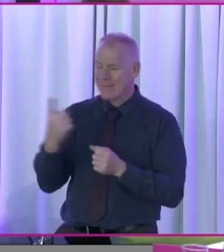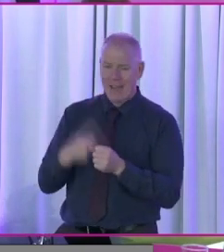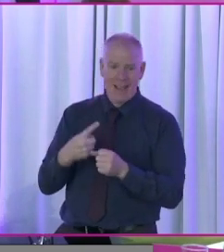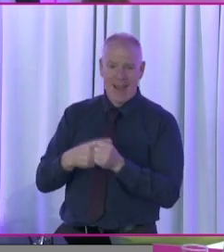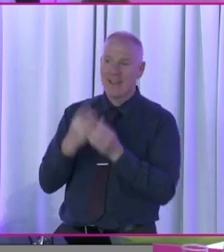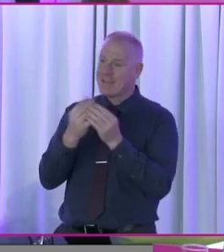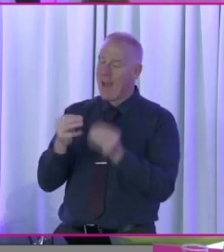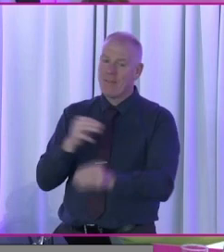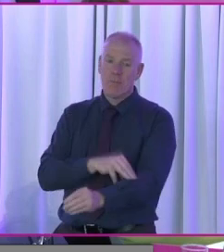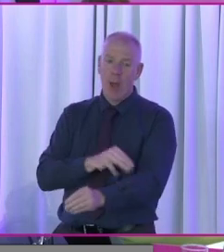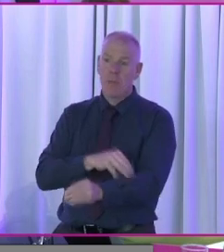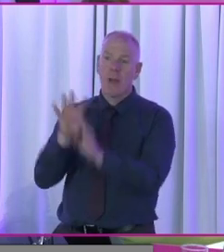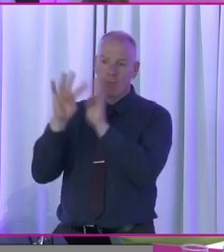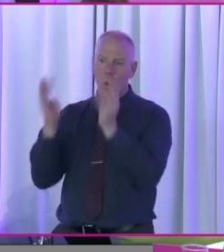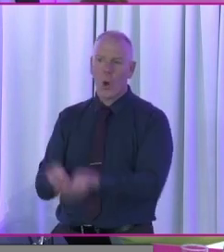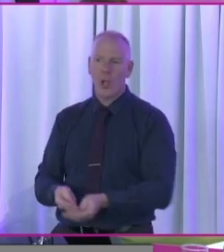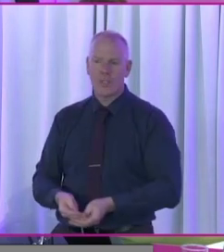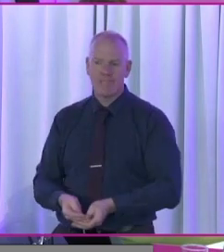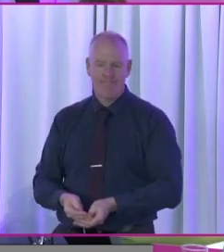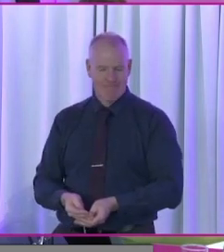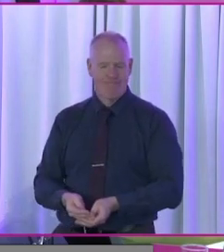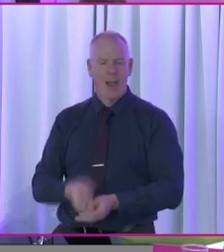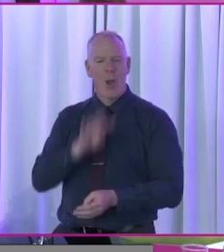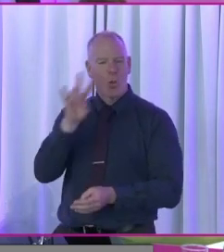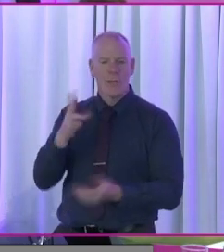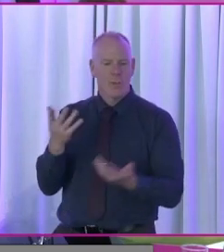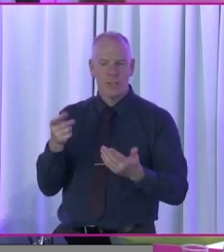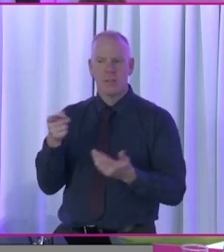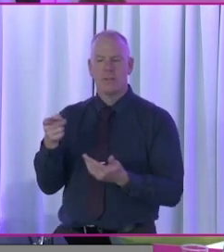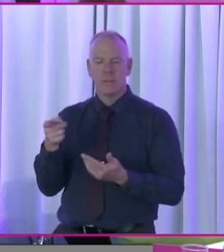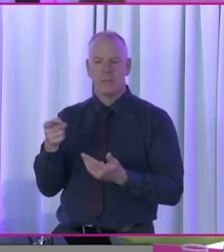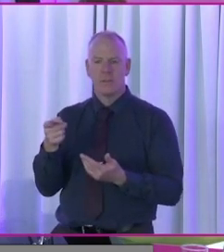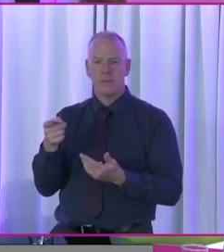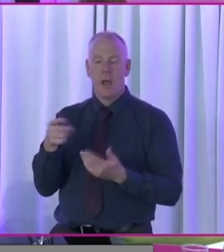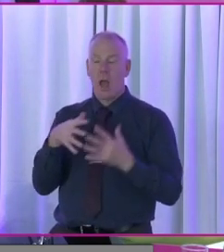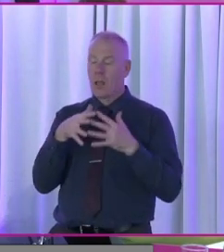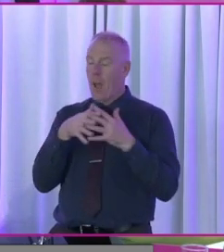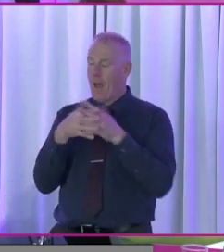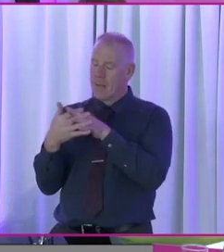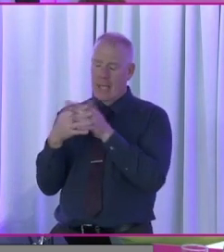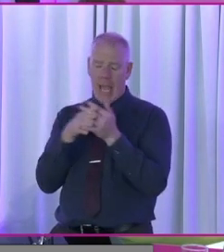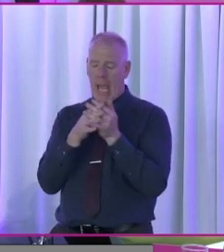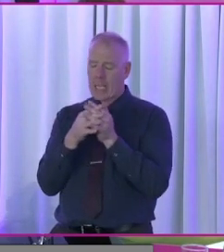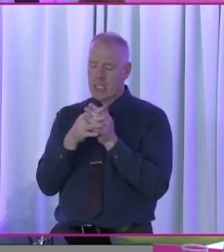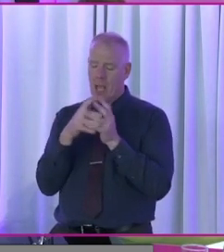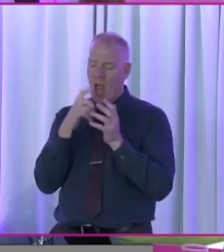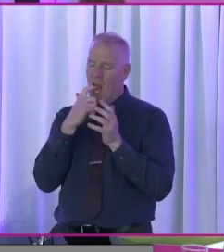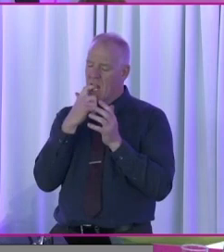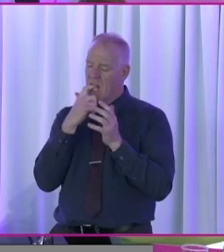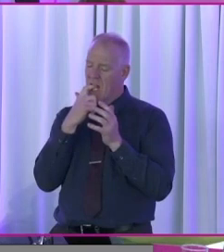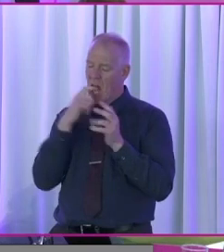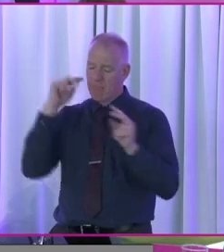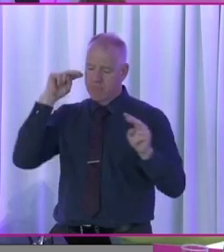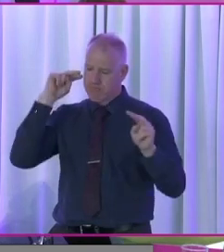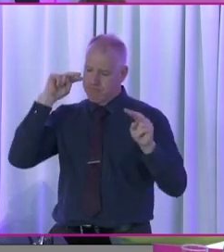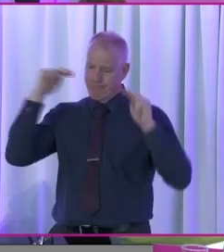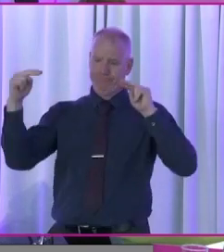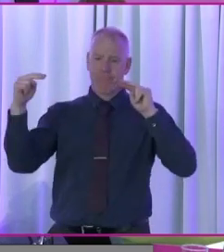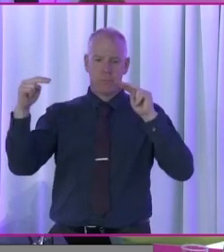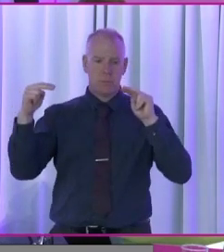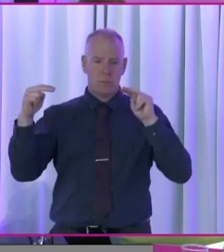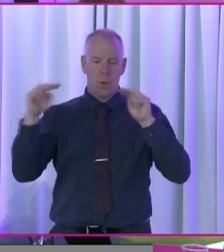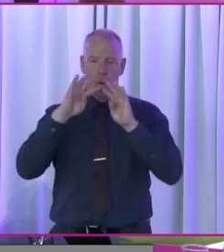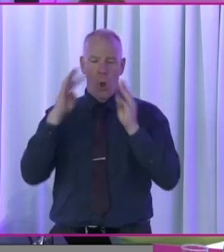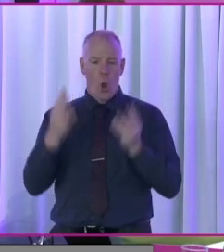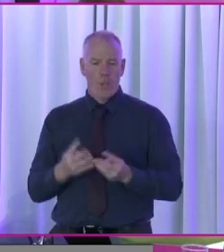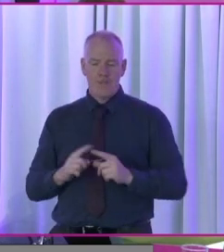to solve the problems of the world. My question is in a very complicated and polarized world where we